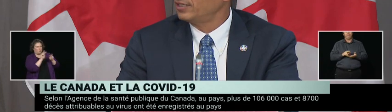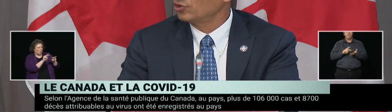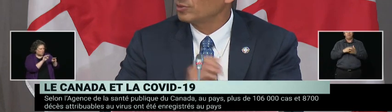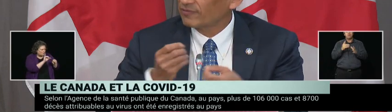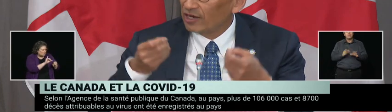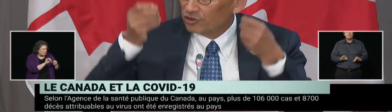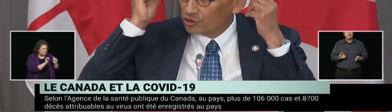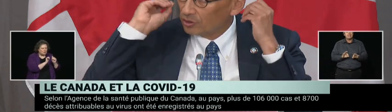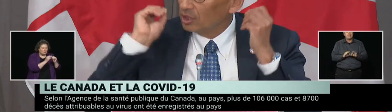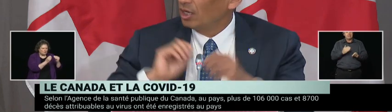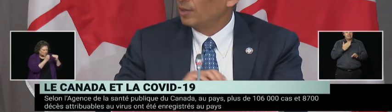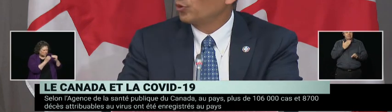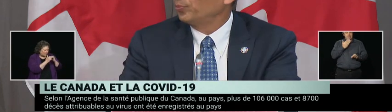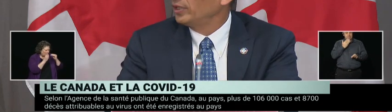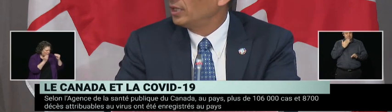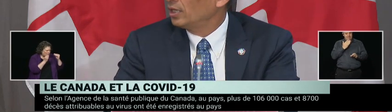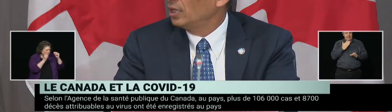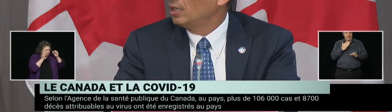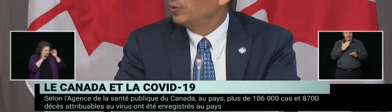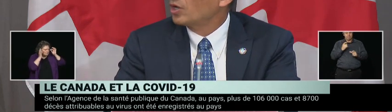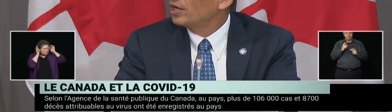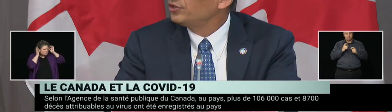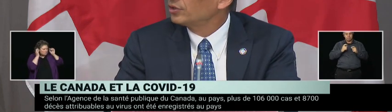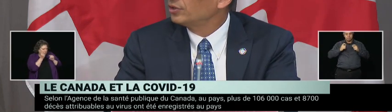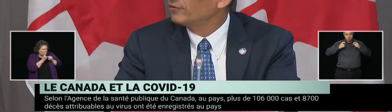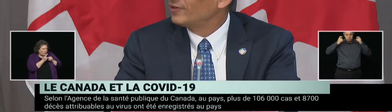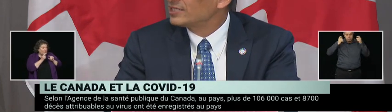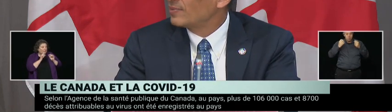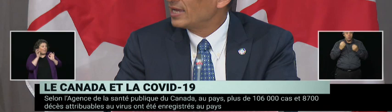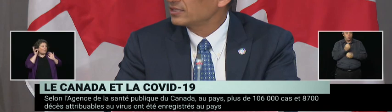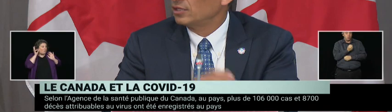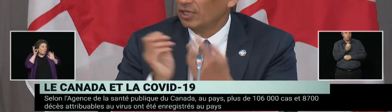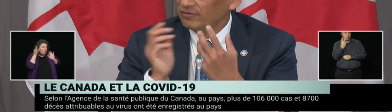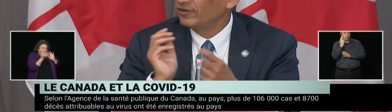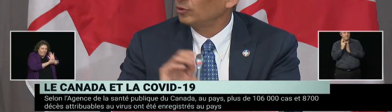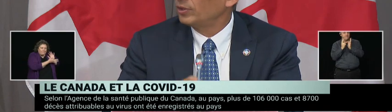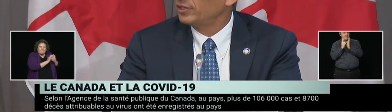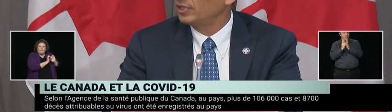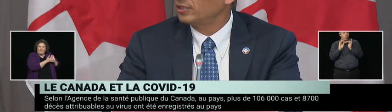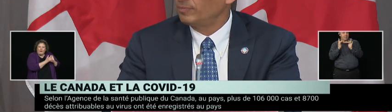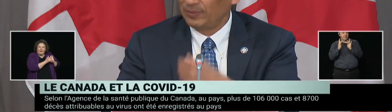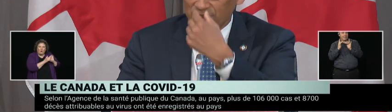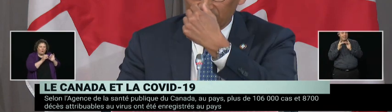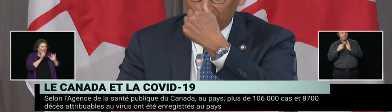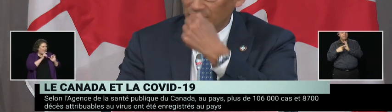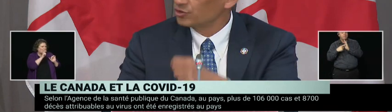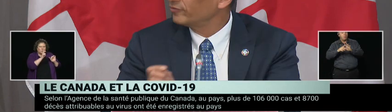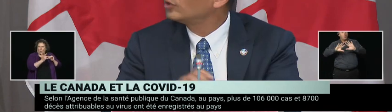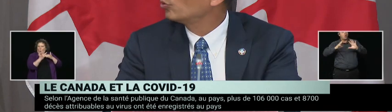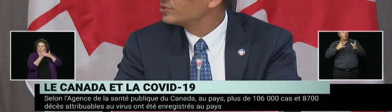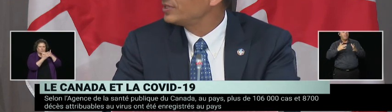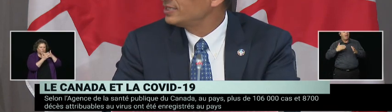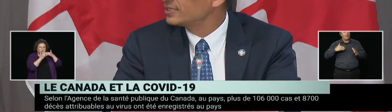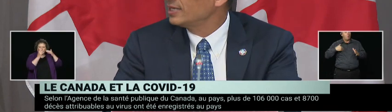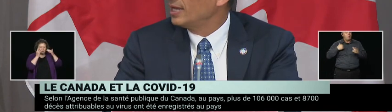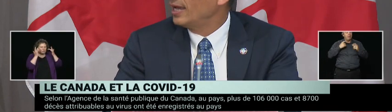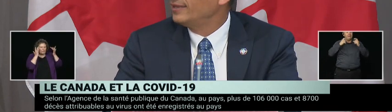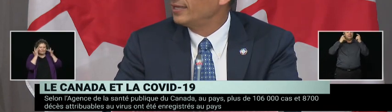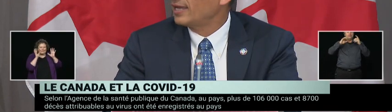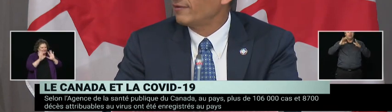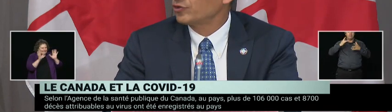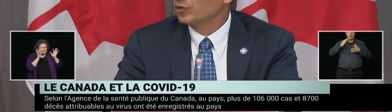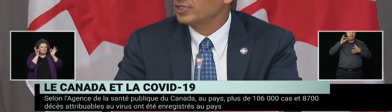mask etiquette, terms of how you should appropriately put on your face mask and not fiddle with it, maybe just sort of the nose piece.